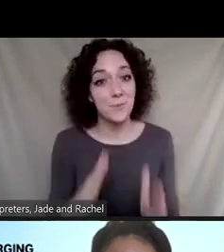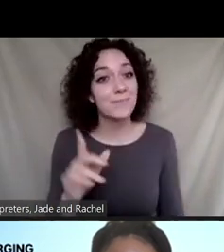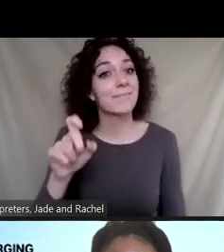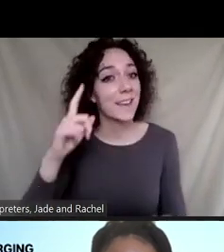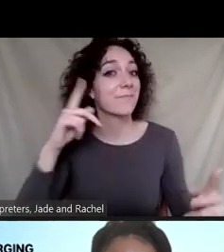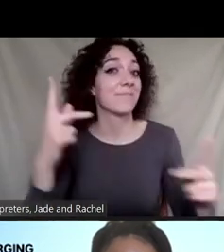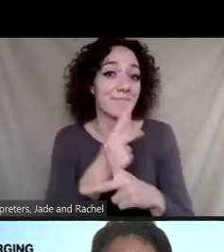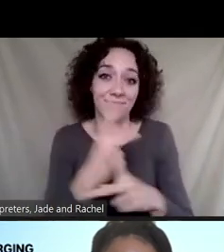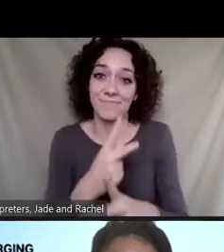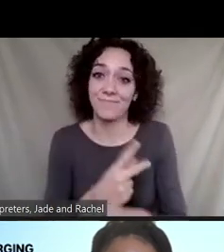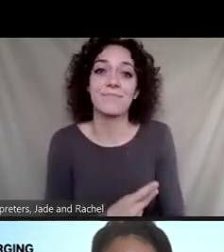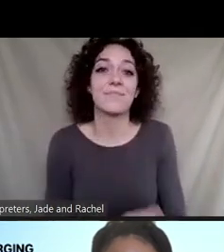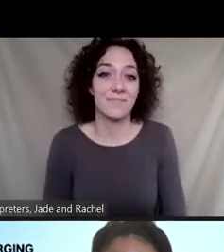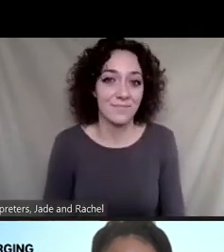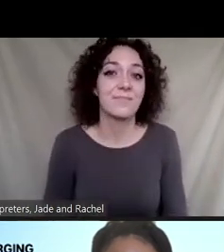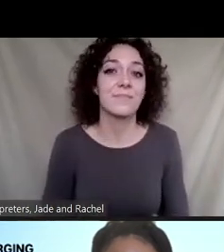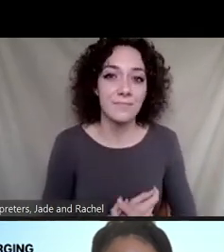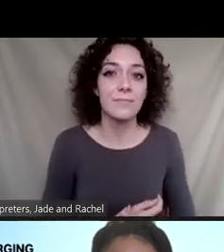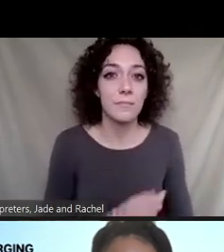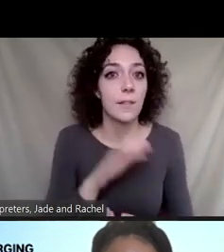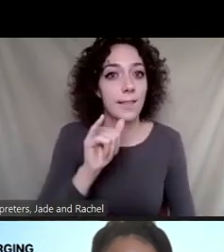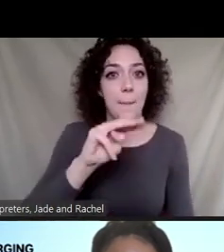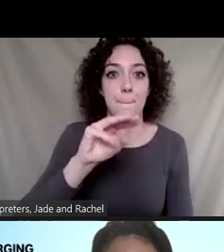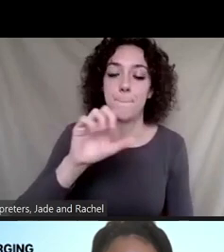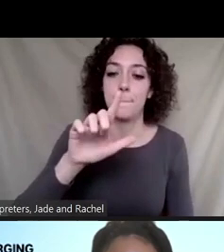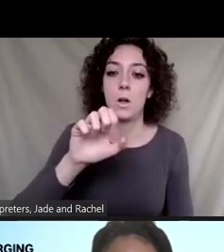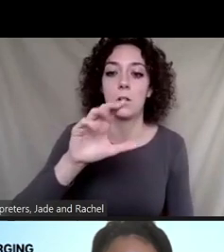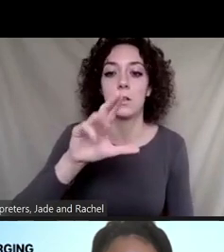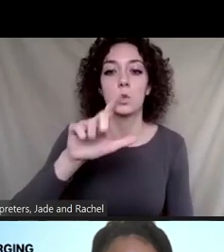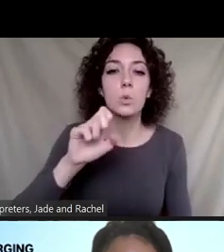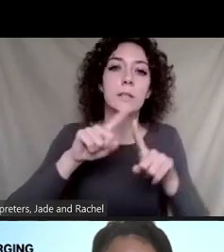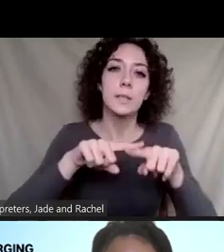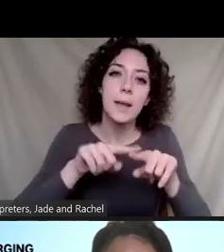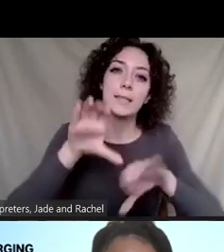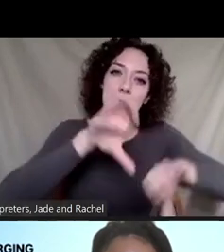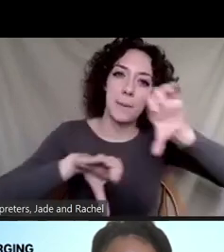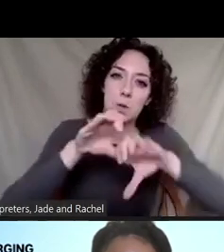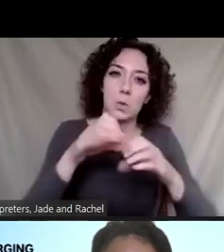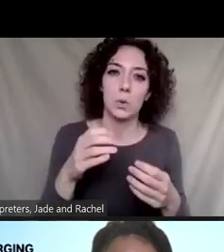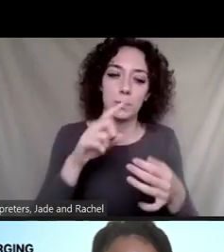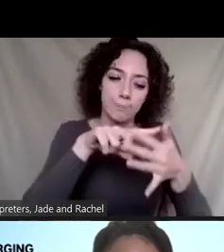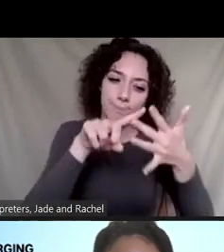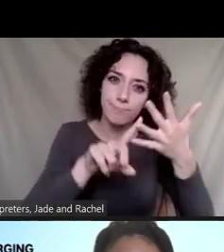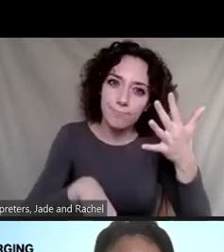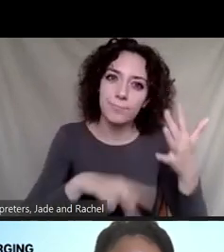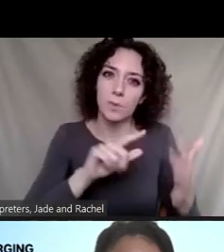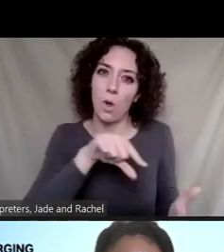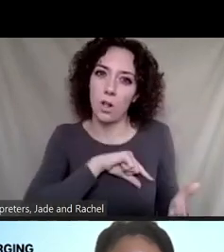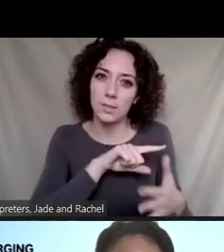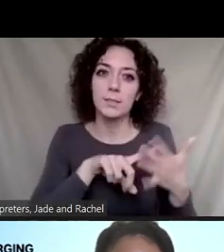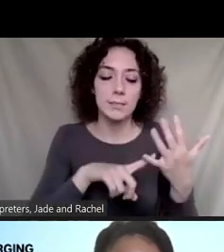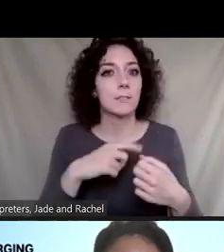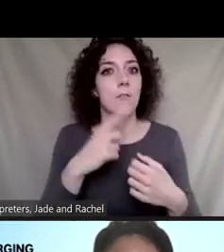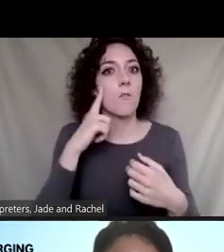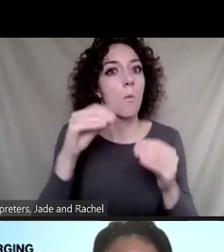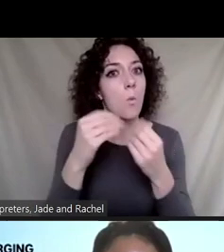transport and of a molecule based on its chemical properties. so using that now to inform safer design from a